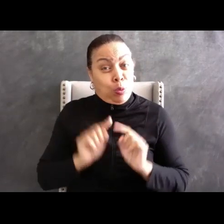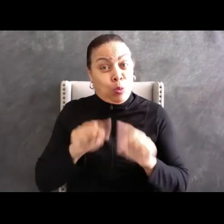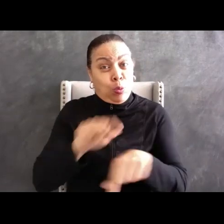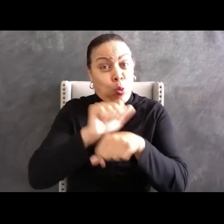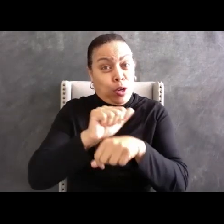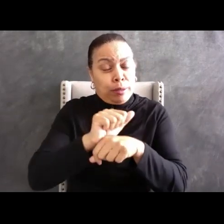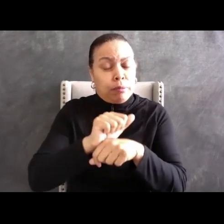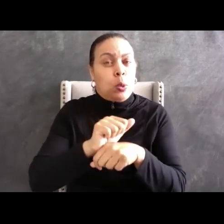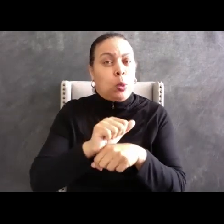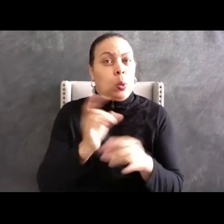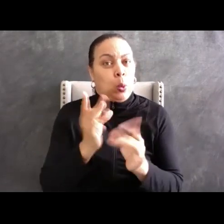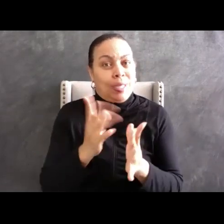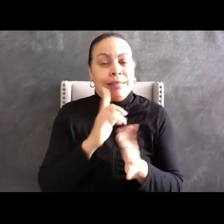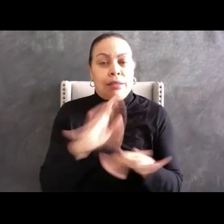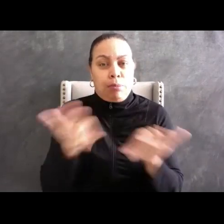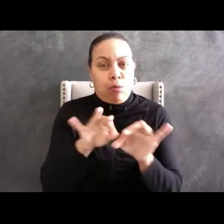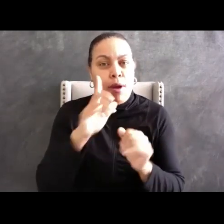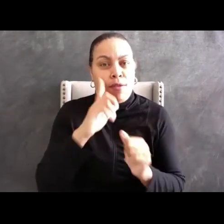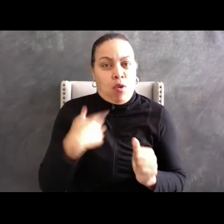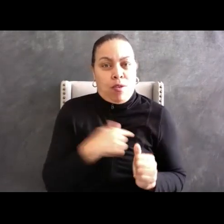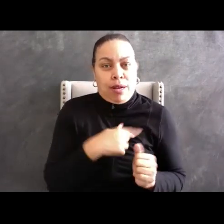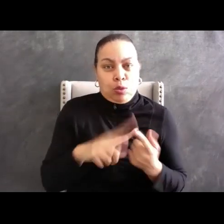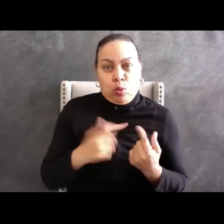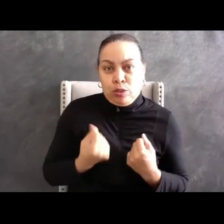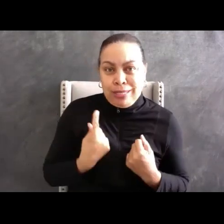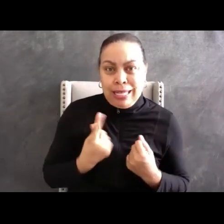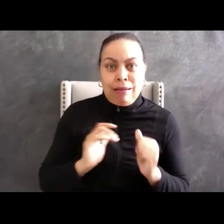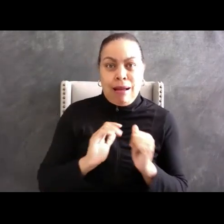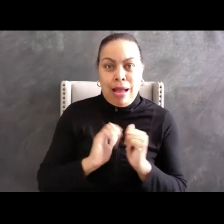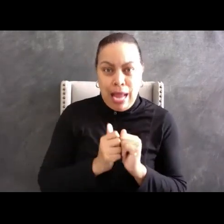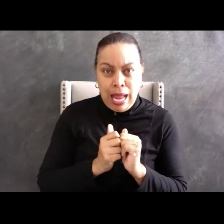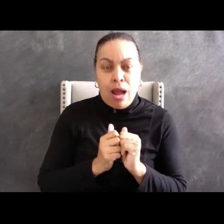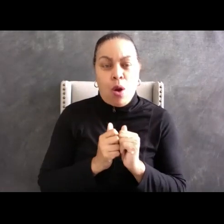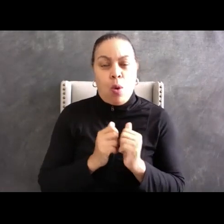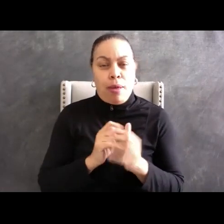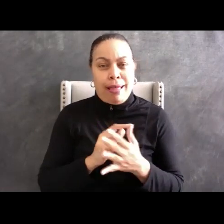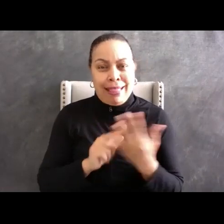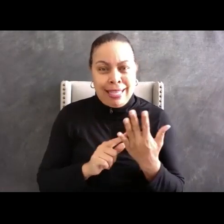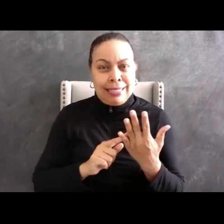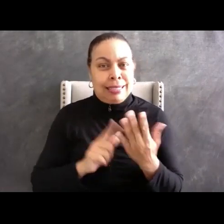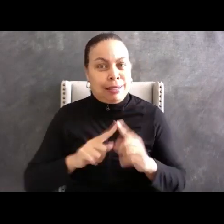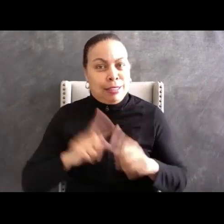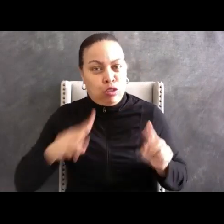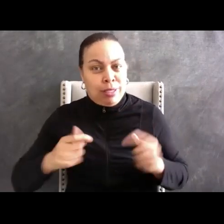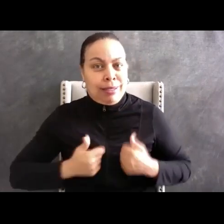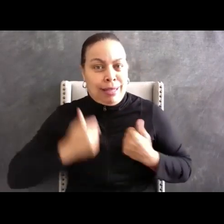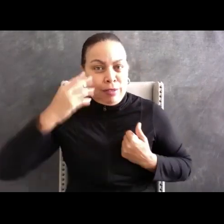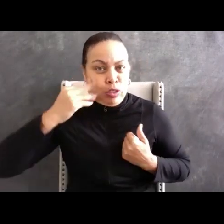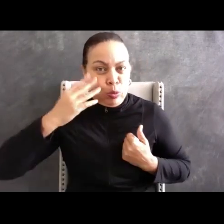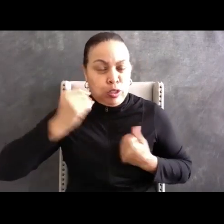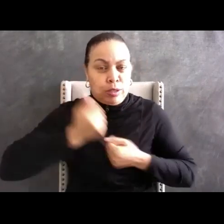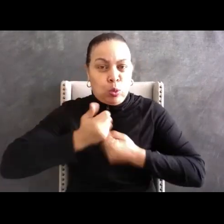it is critical to understand how differential life experiences can